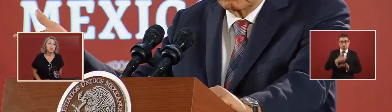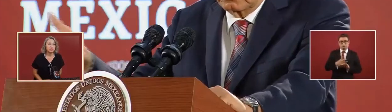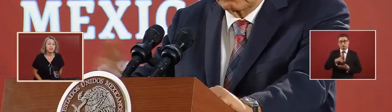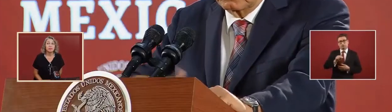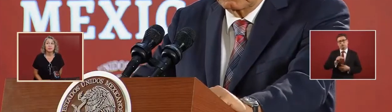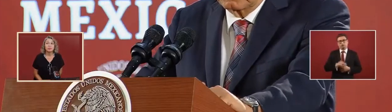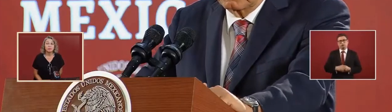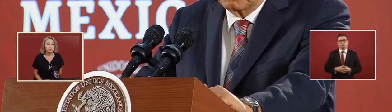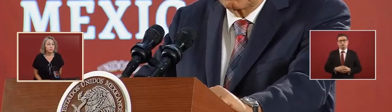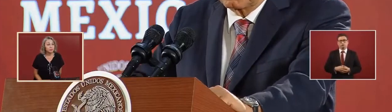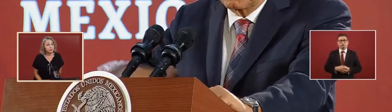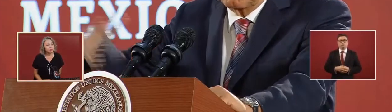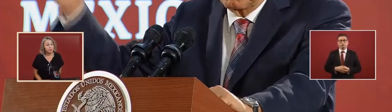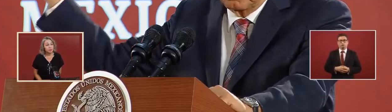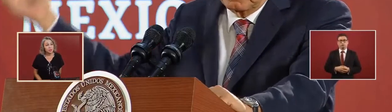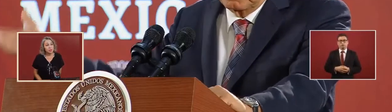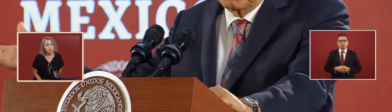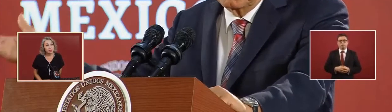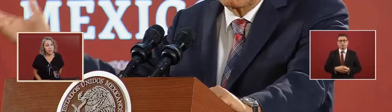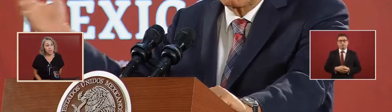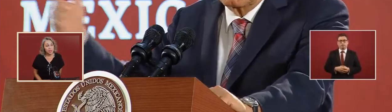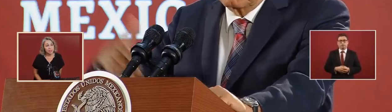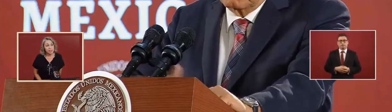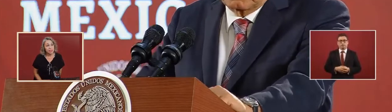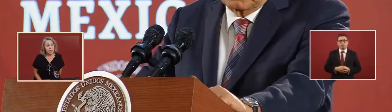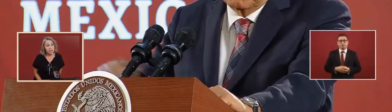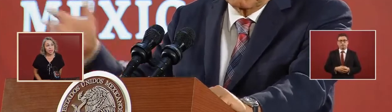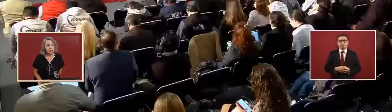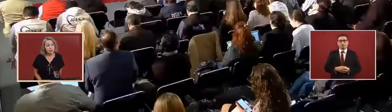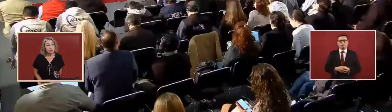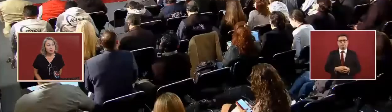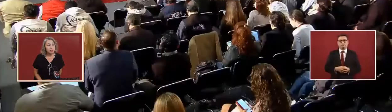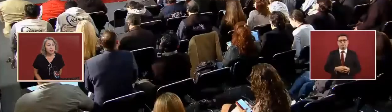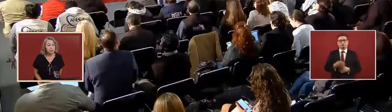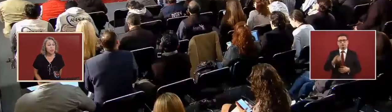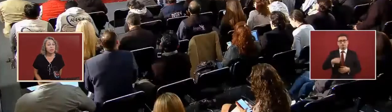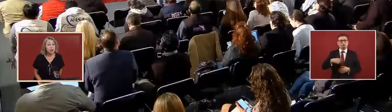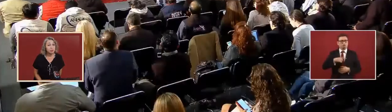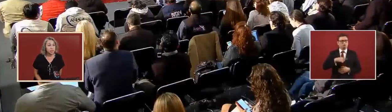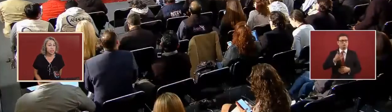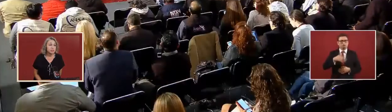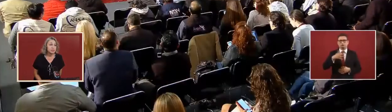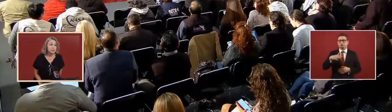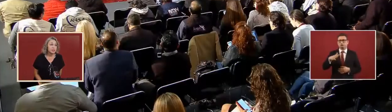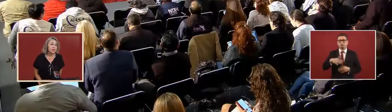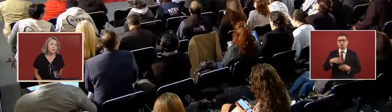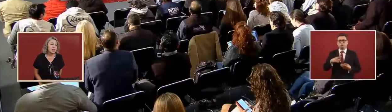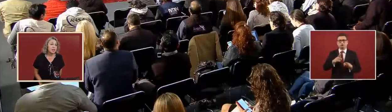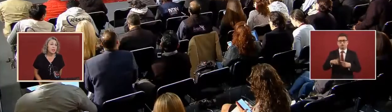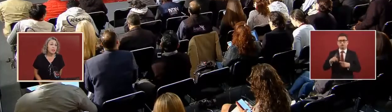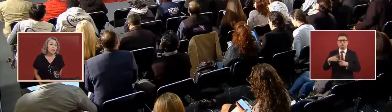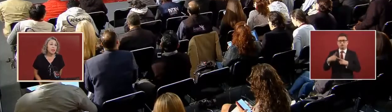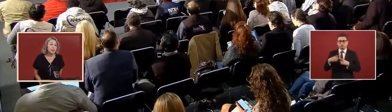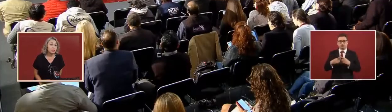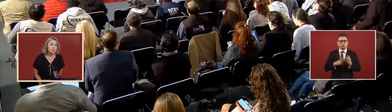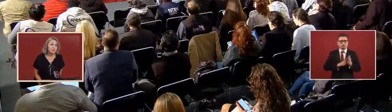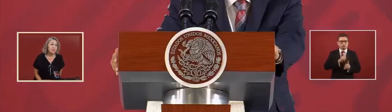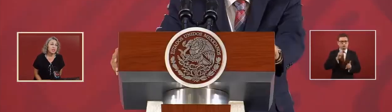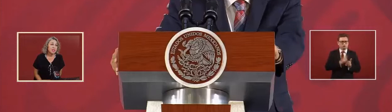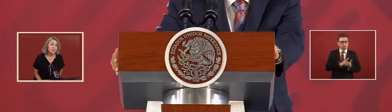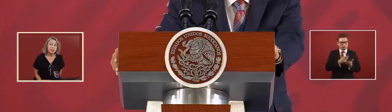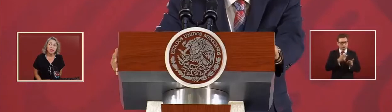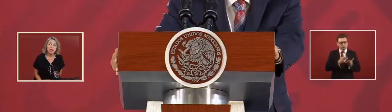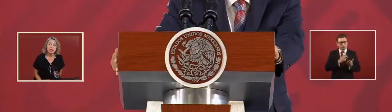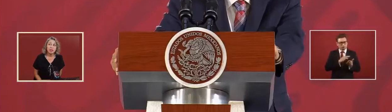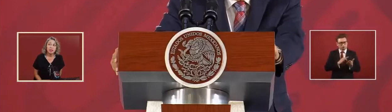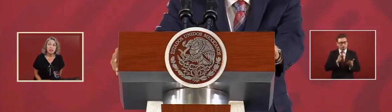but instead that we have options and it was seen legally that